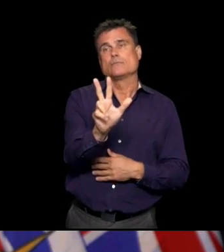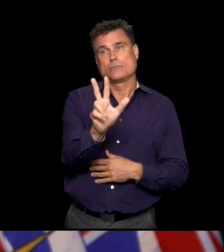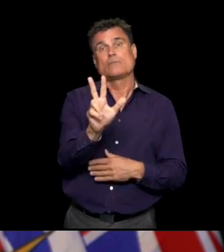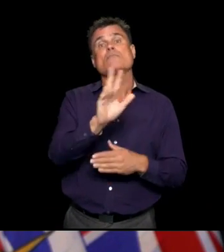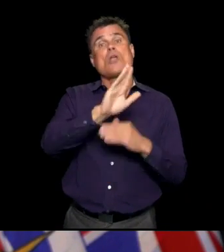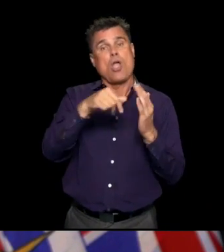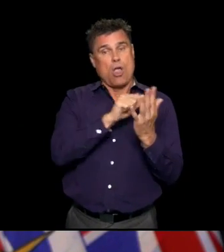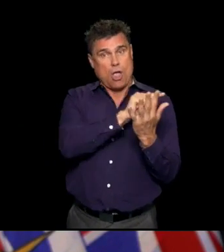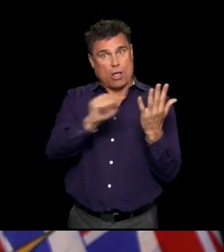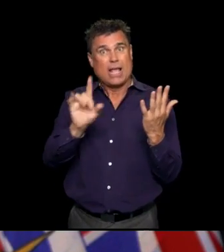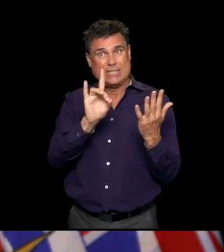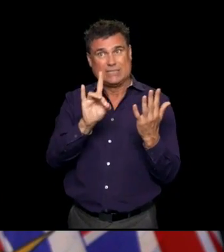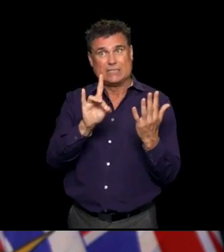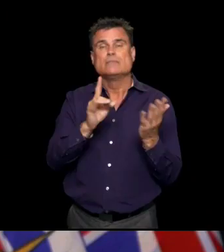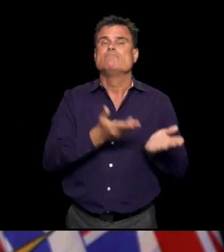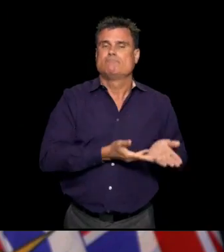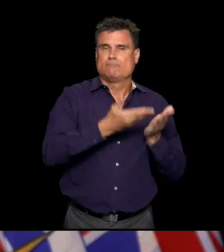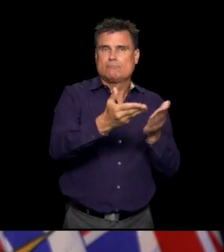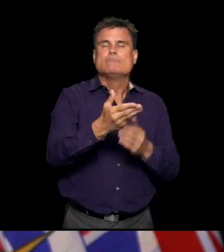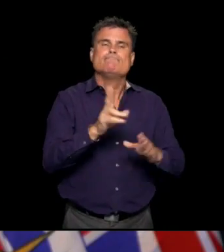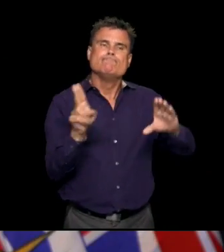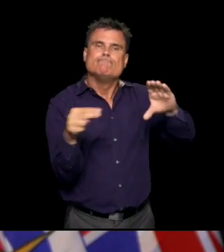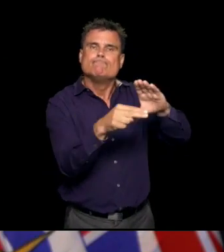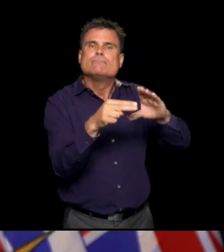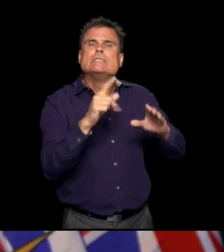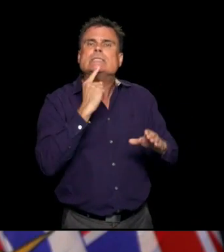intensive care. But all have fully recovered.